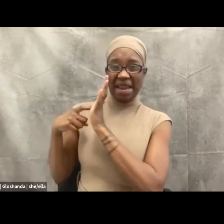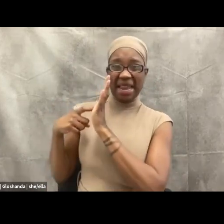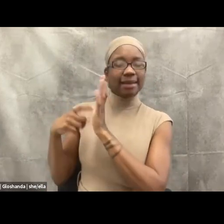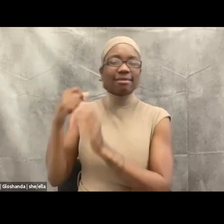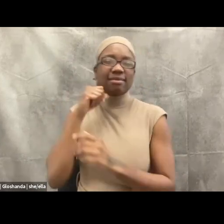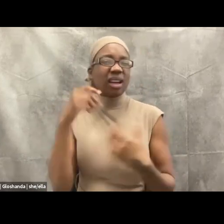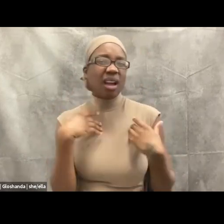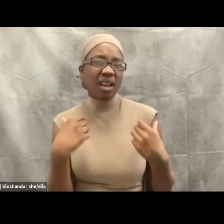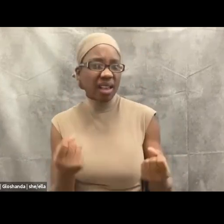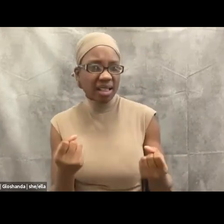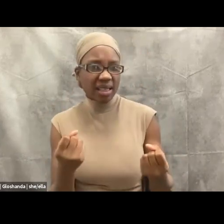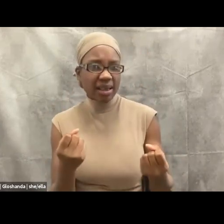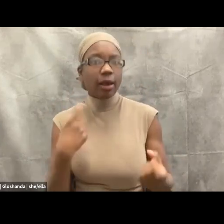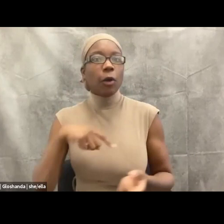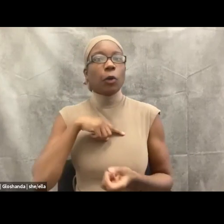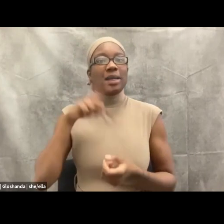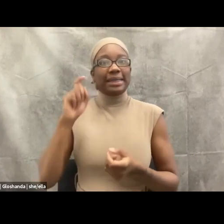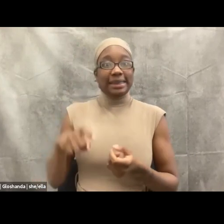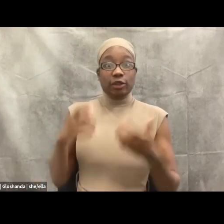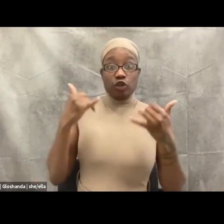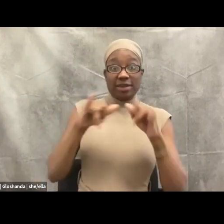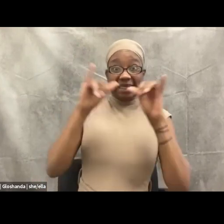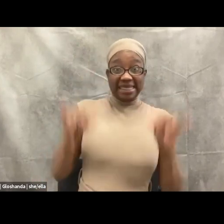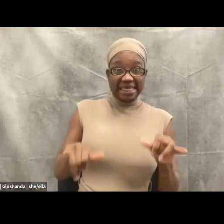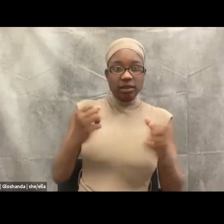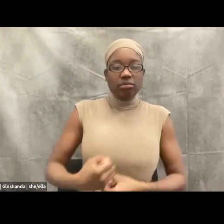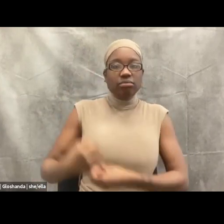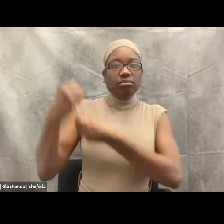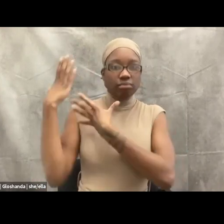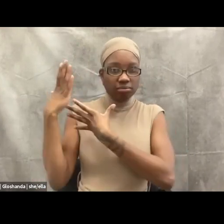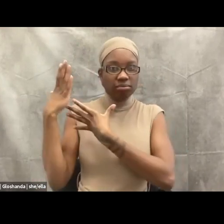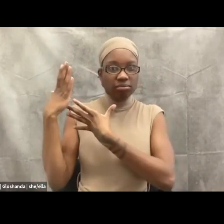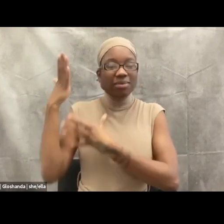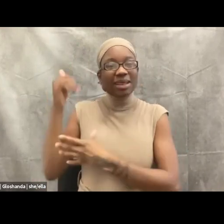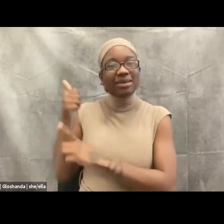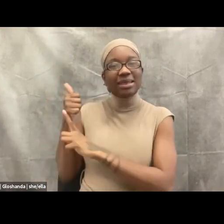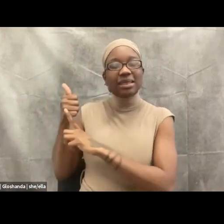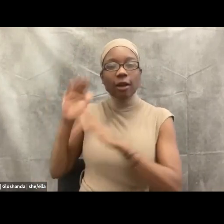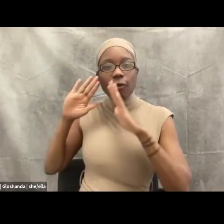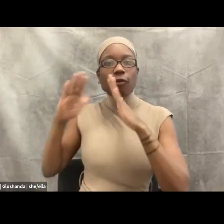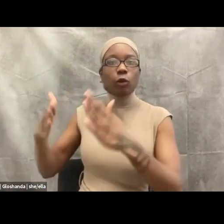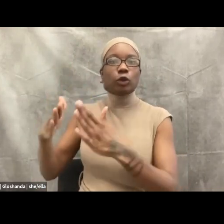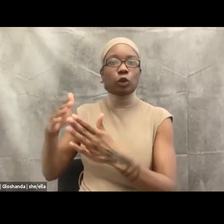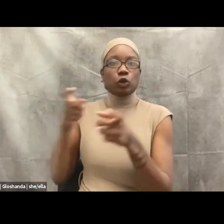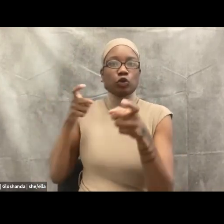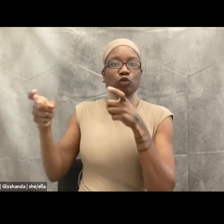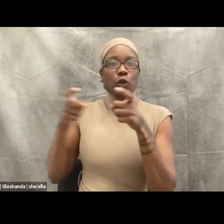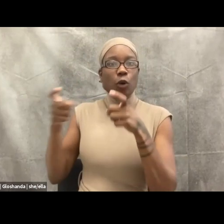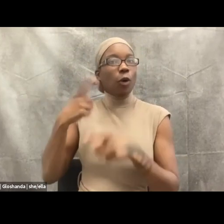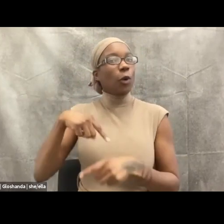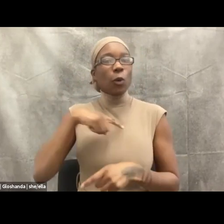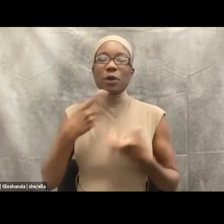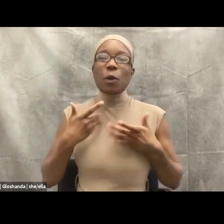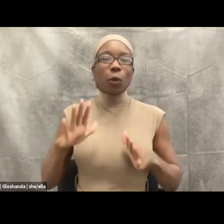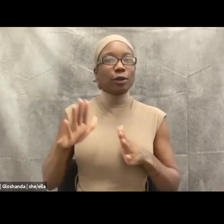to not replace one oppressive system with another. Now, I'd like to share a quote with you. This is attributed to